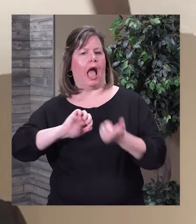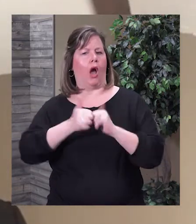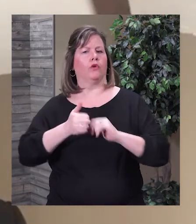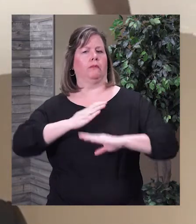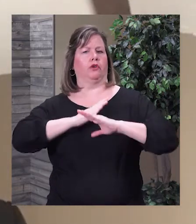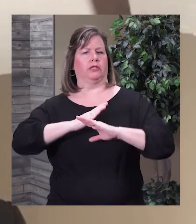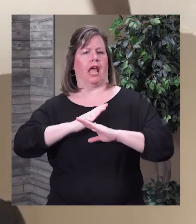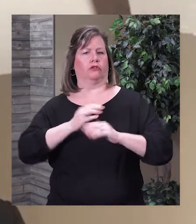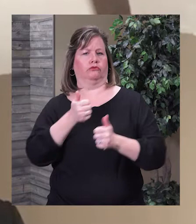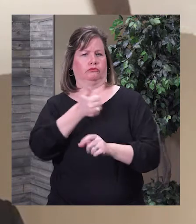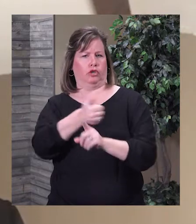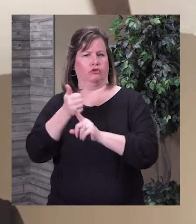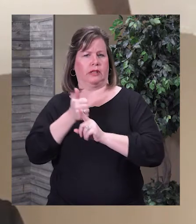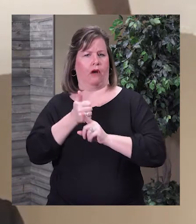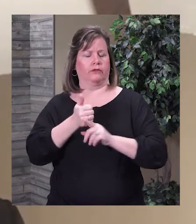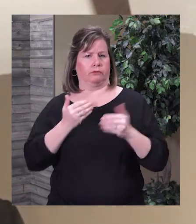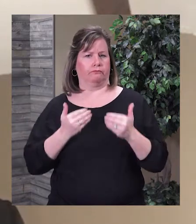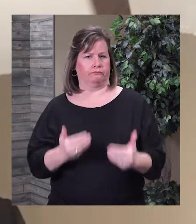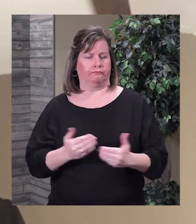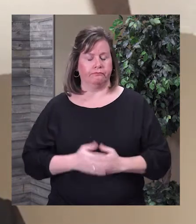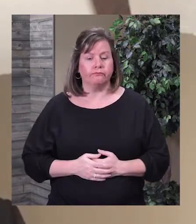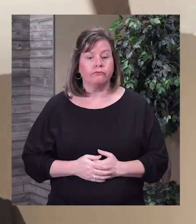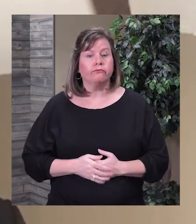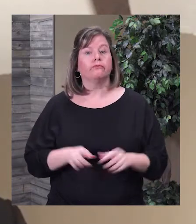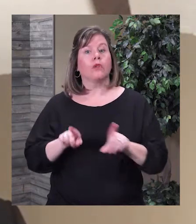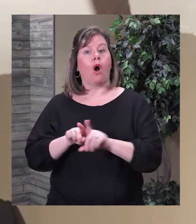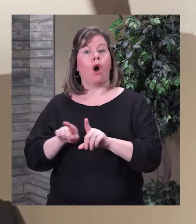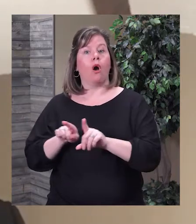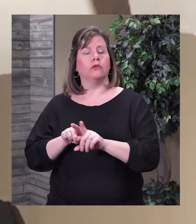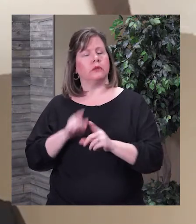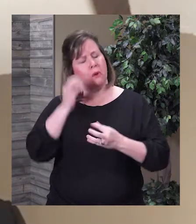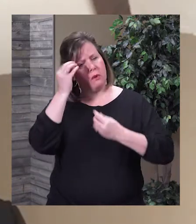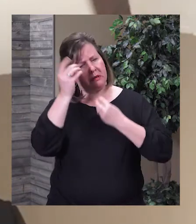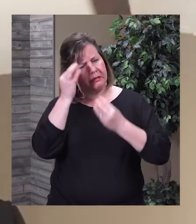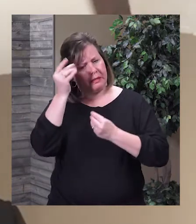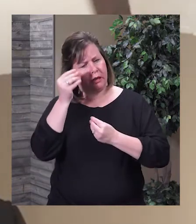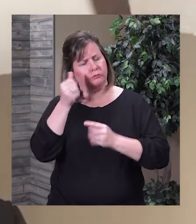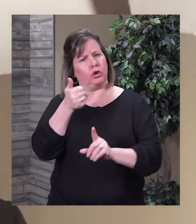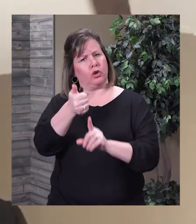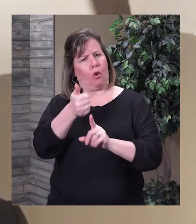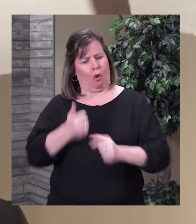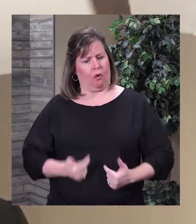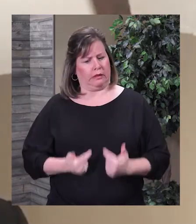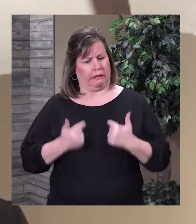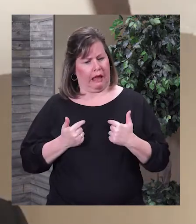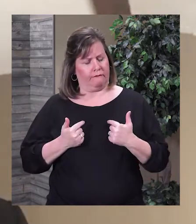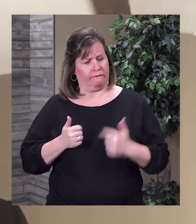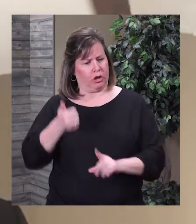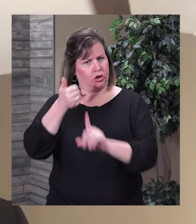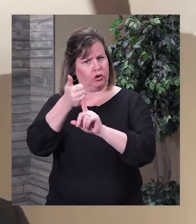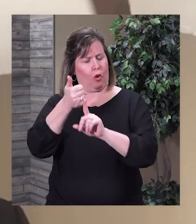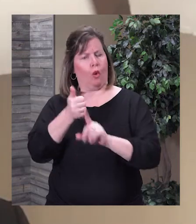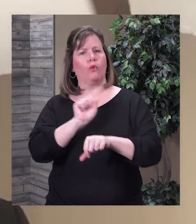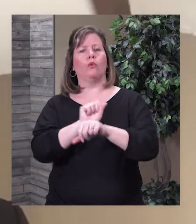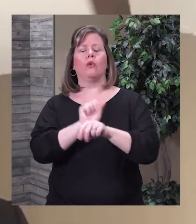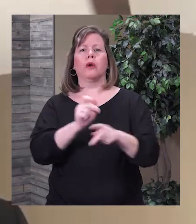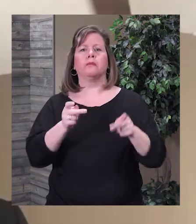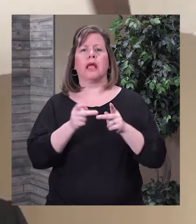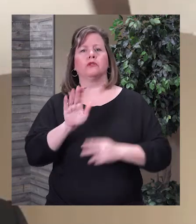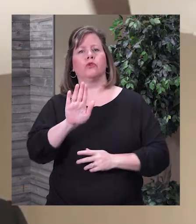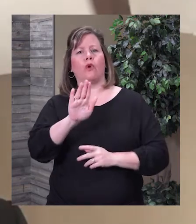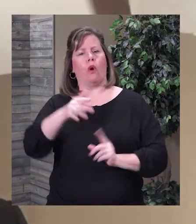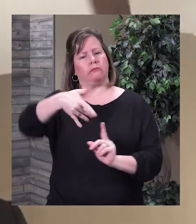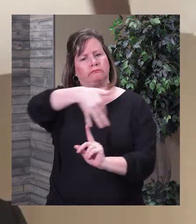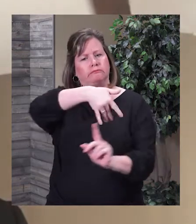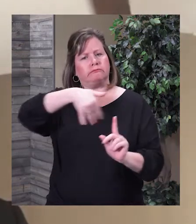but I want to give all of you the homework of thinking about your own life, your own workplace, the